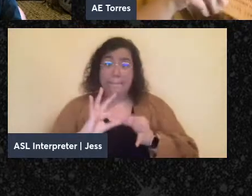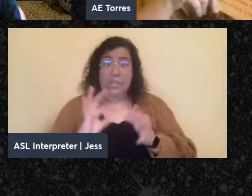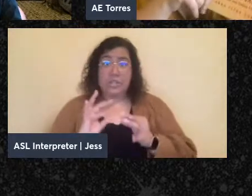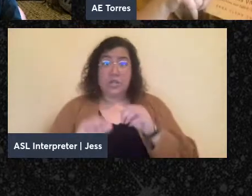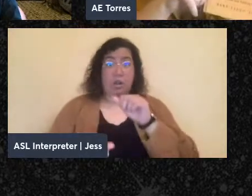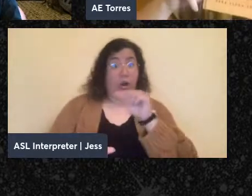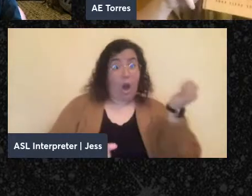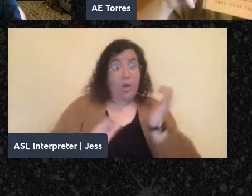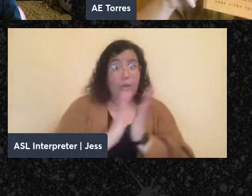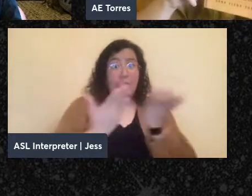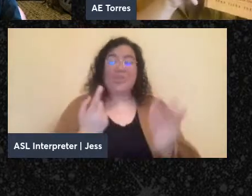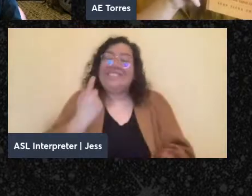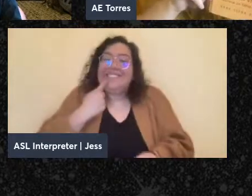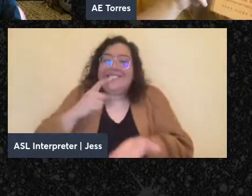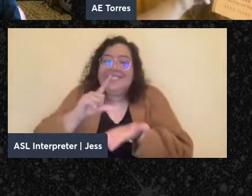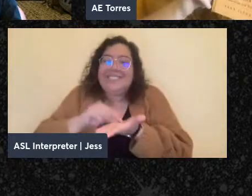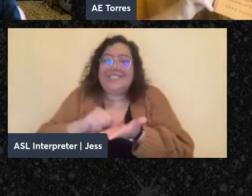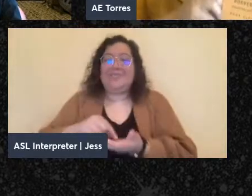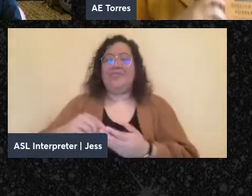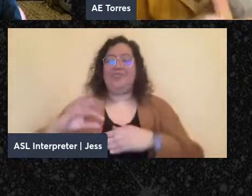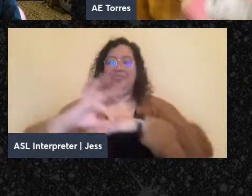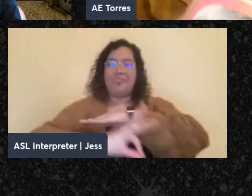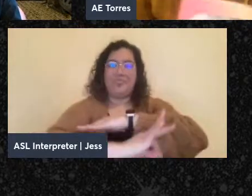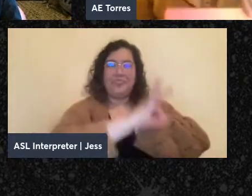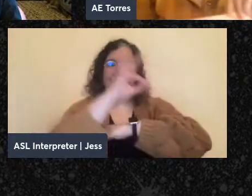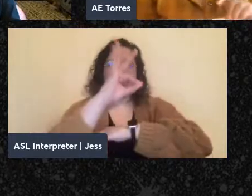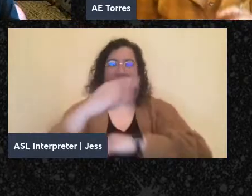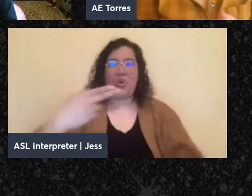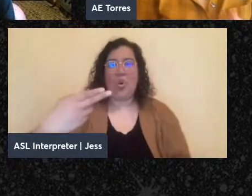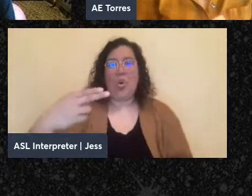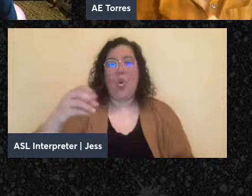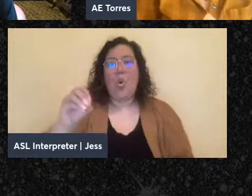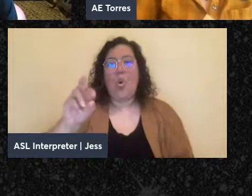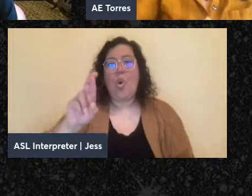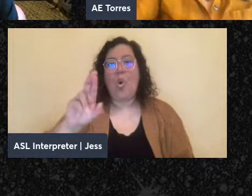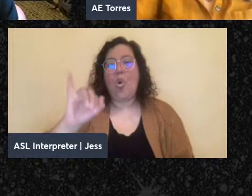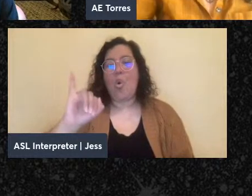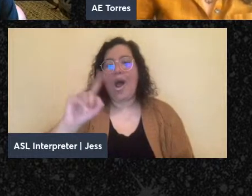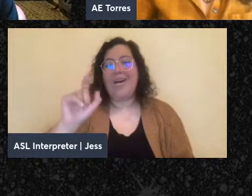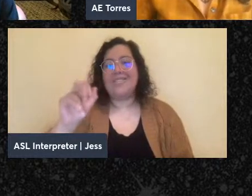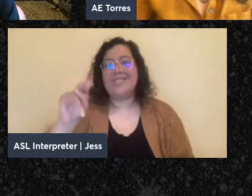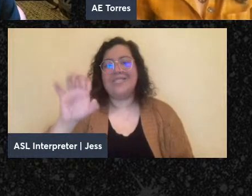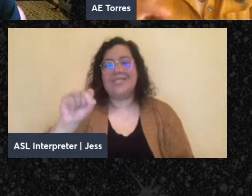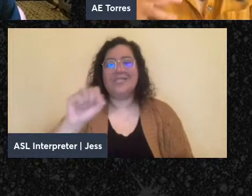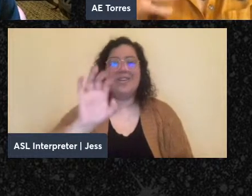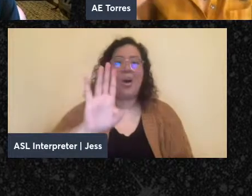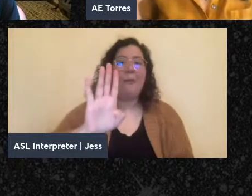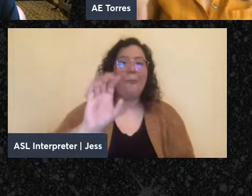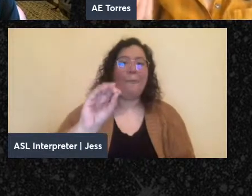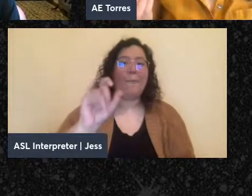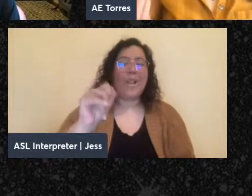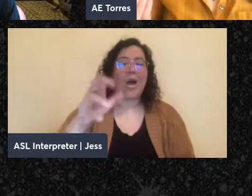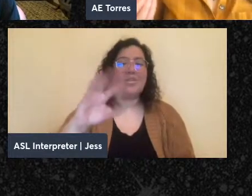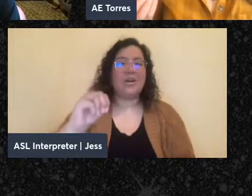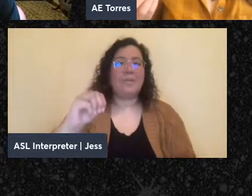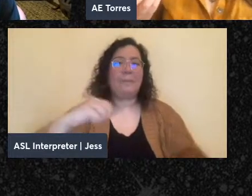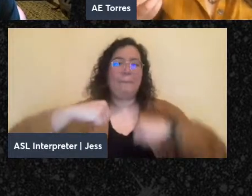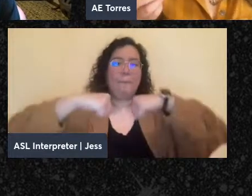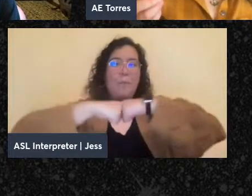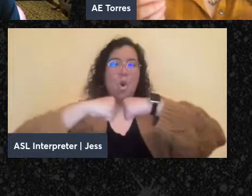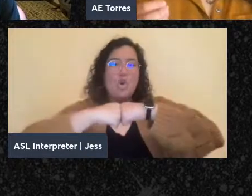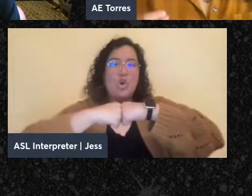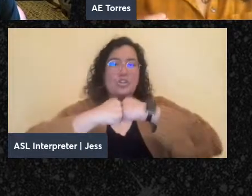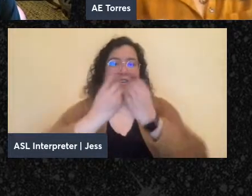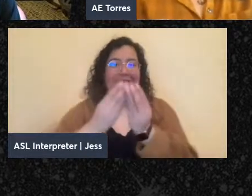book, which just came out, Horizons Blossom, Borders Vanish, it opens with a moment in 1907 when the Zionist Congress